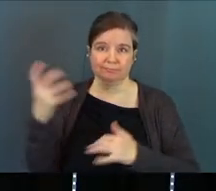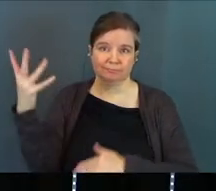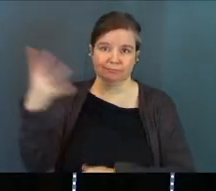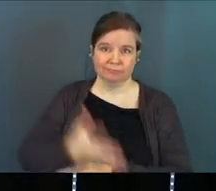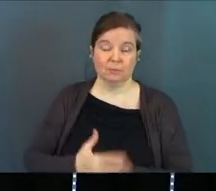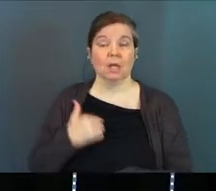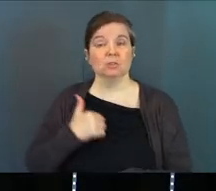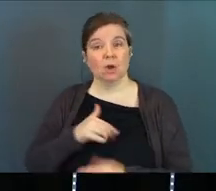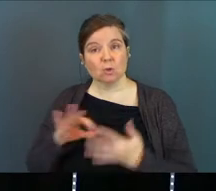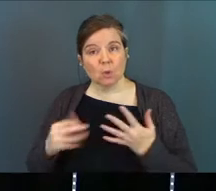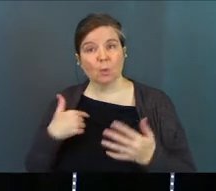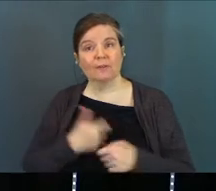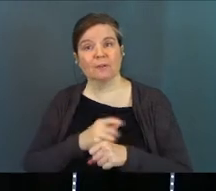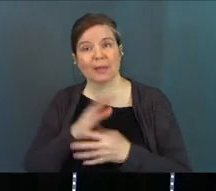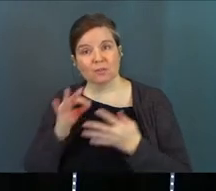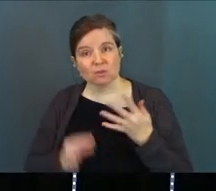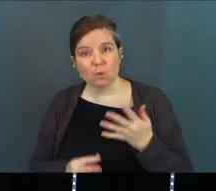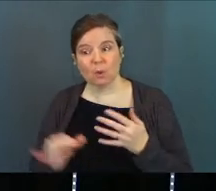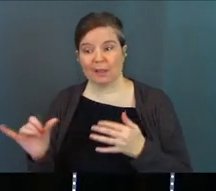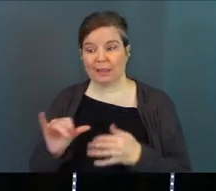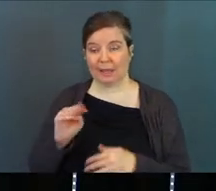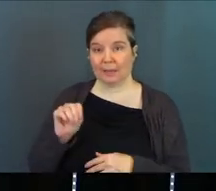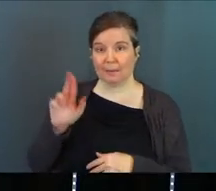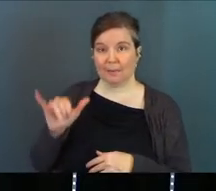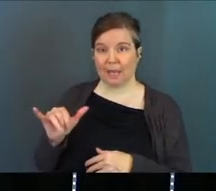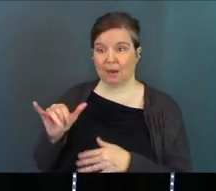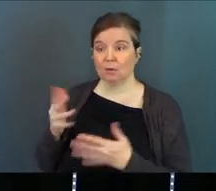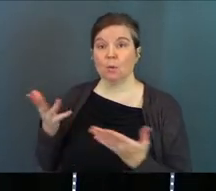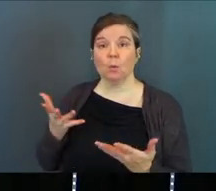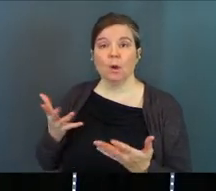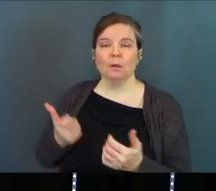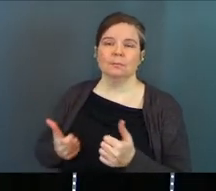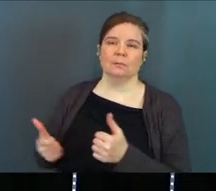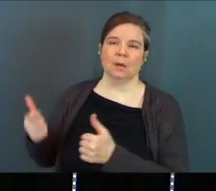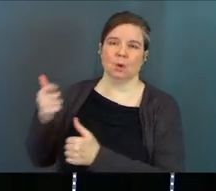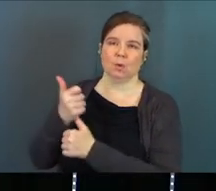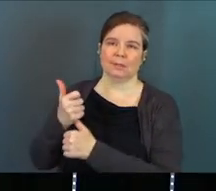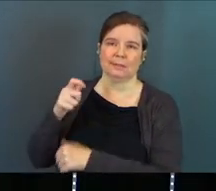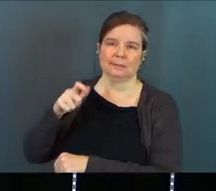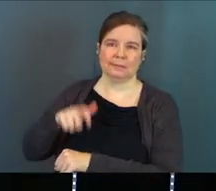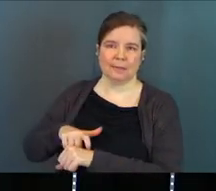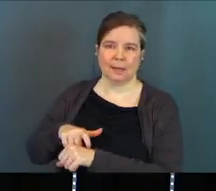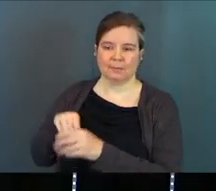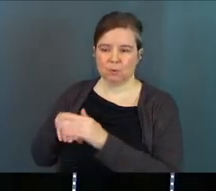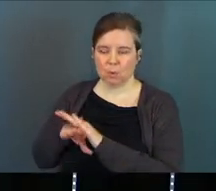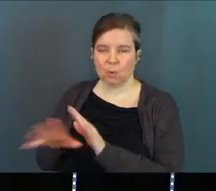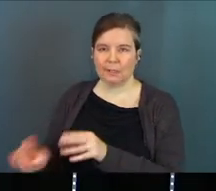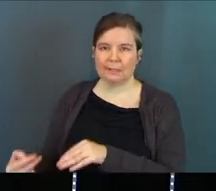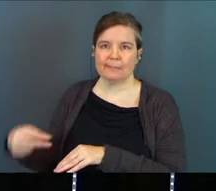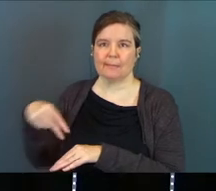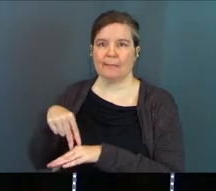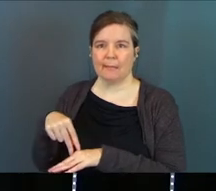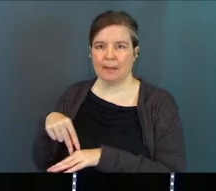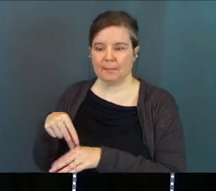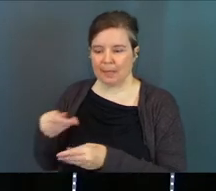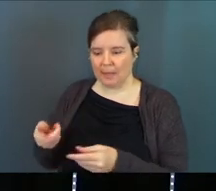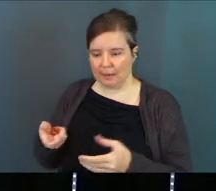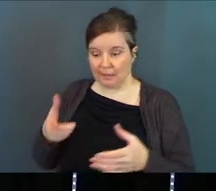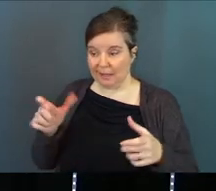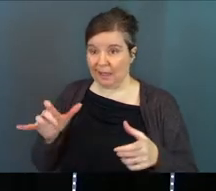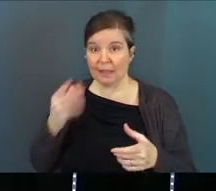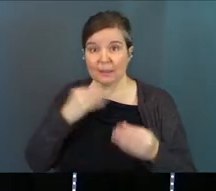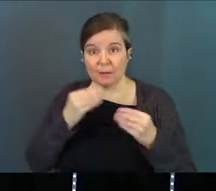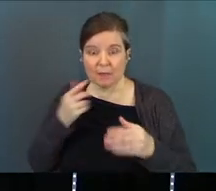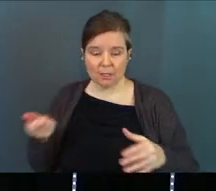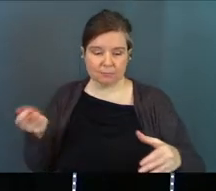It's our choice. We have to make the choice, just like Mary, to prioritize time to go and get up and fill up that